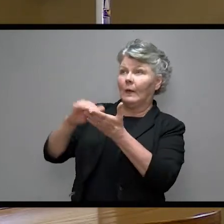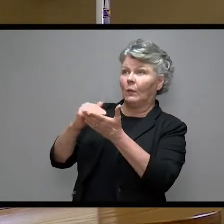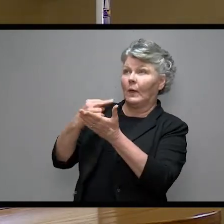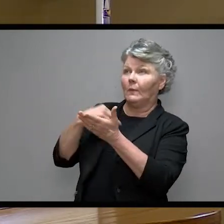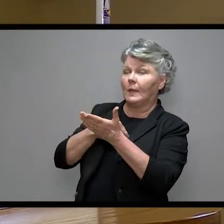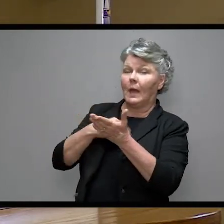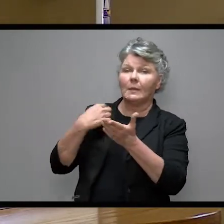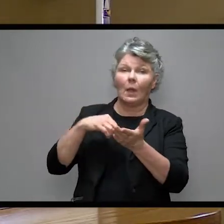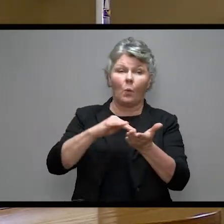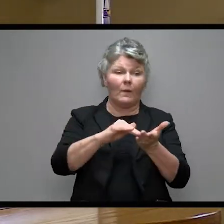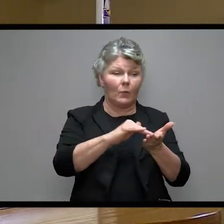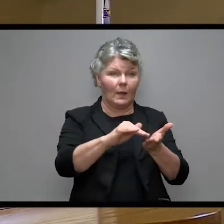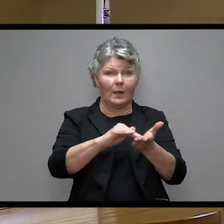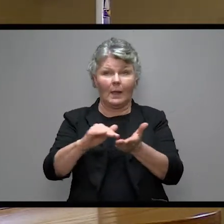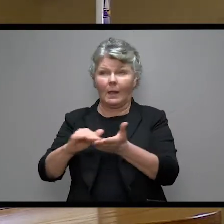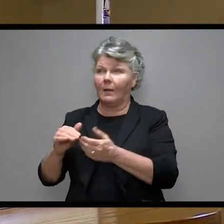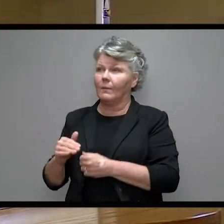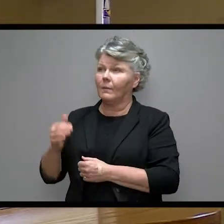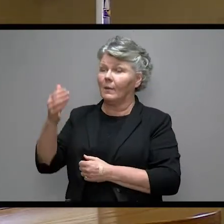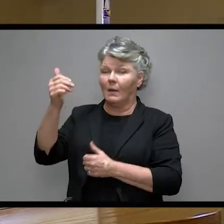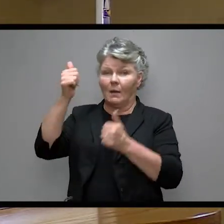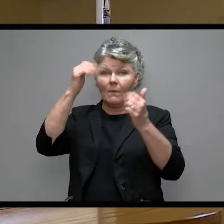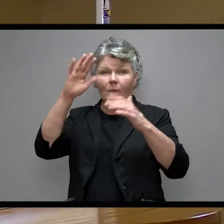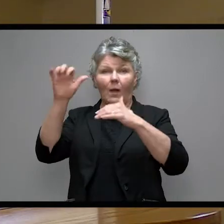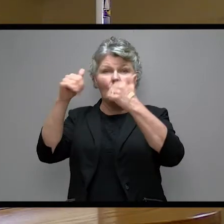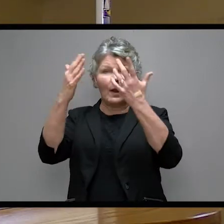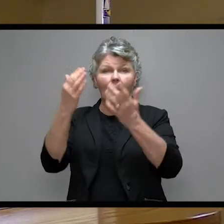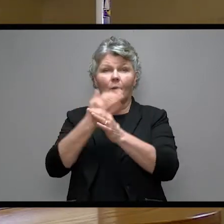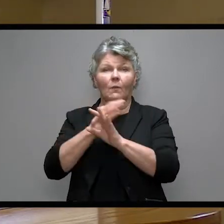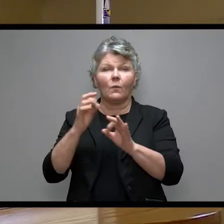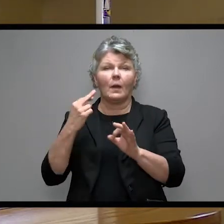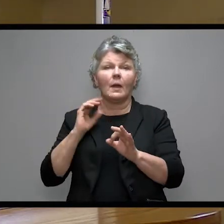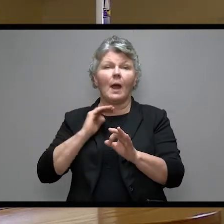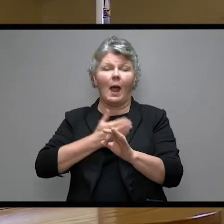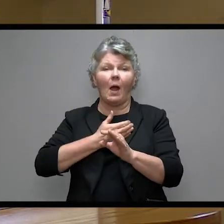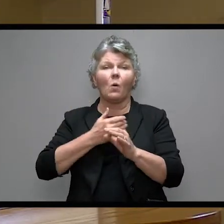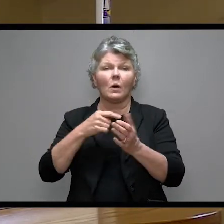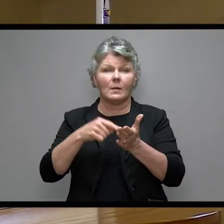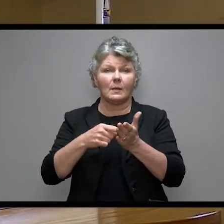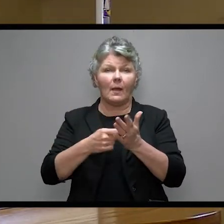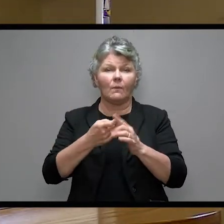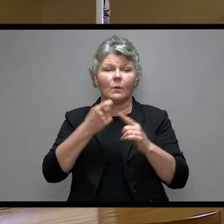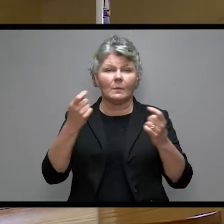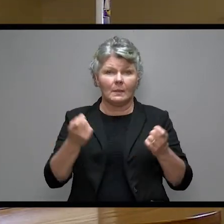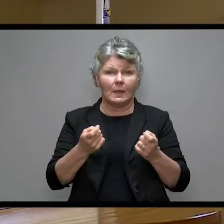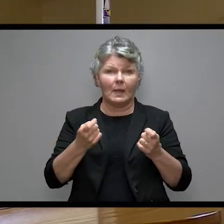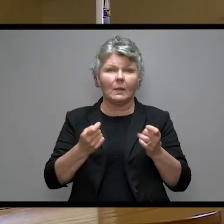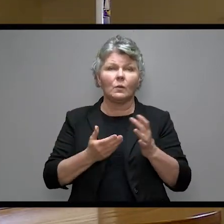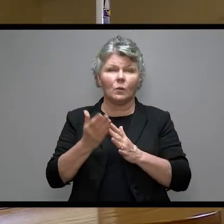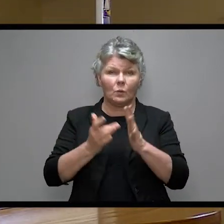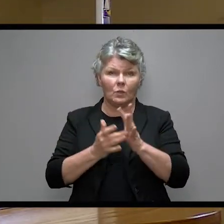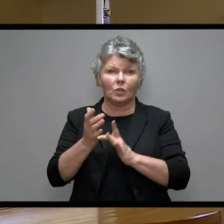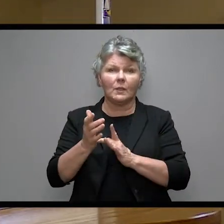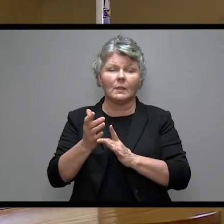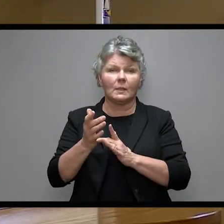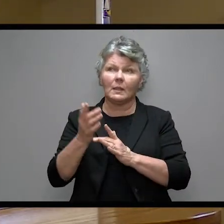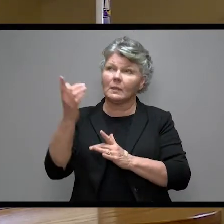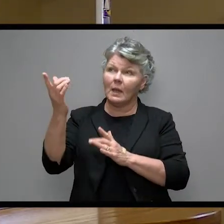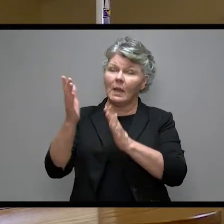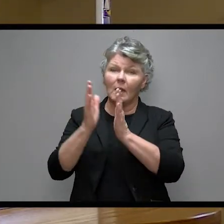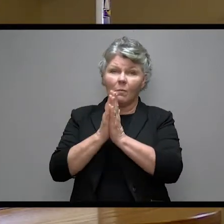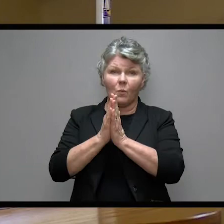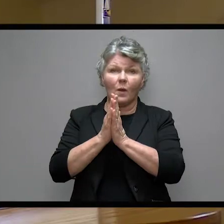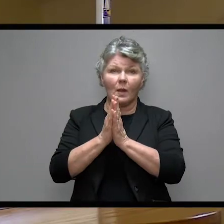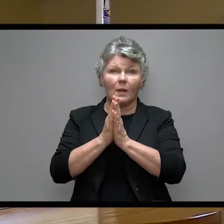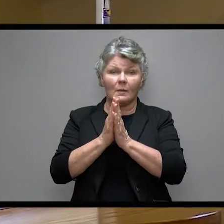Our Father in heaven, who has released us from the debt of our sin in the debt of his Son, has given the prayer, forgive us